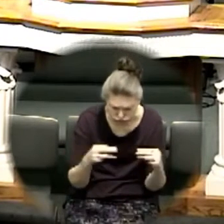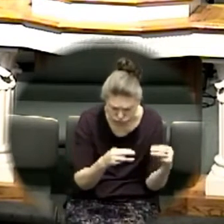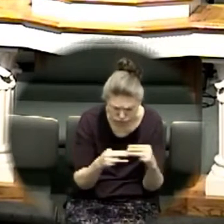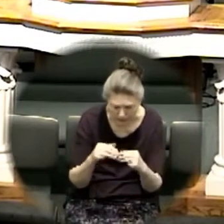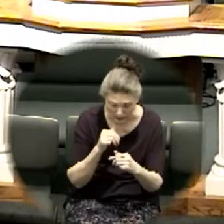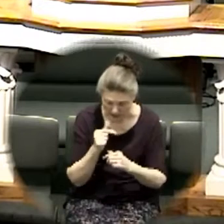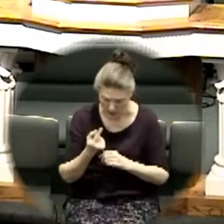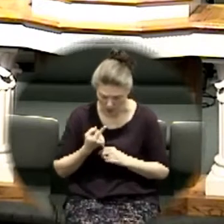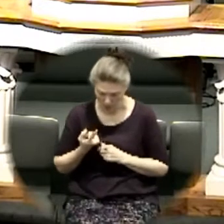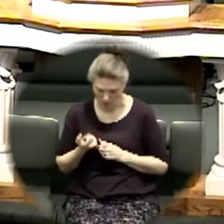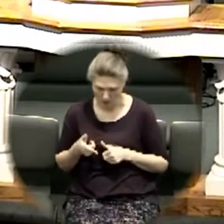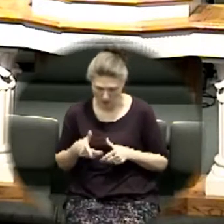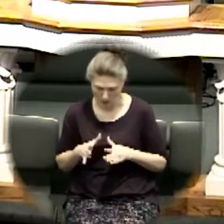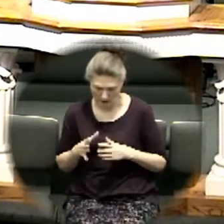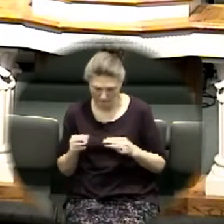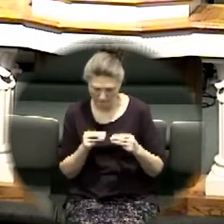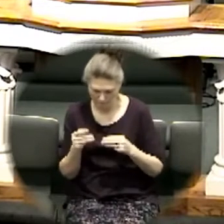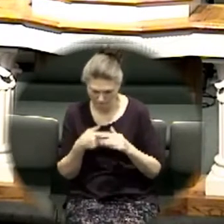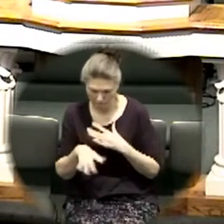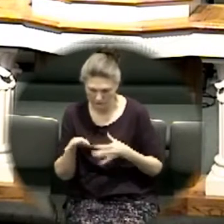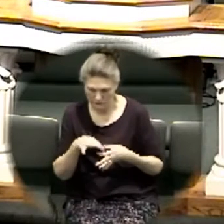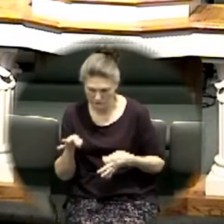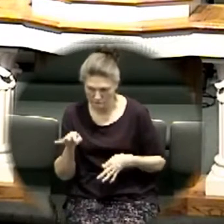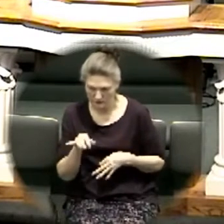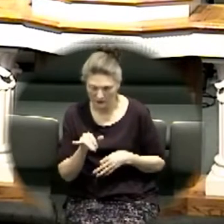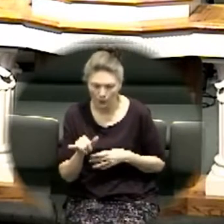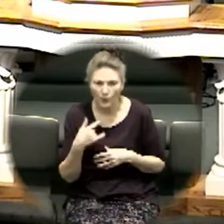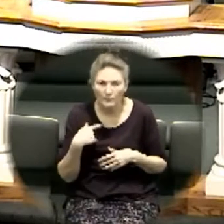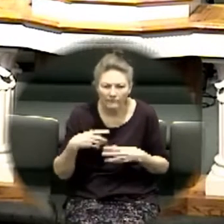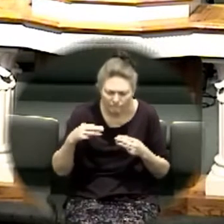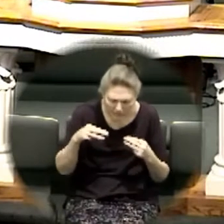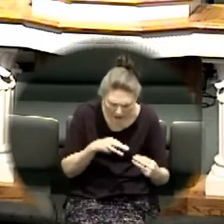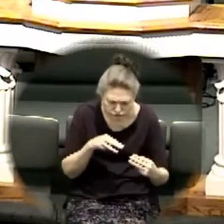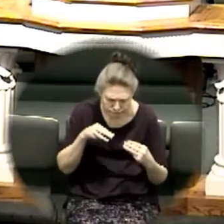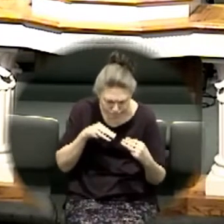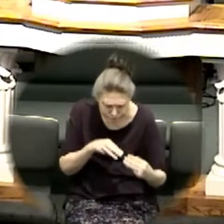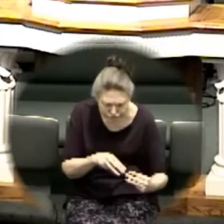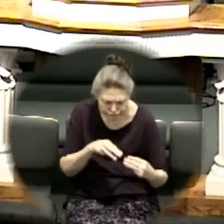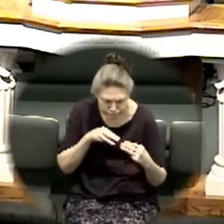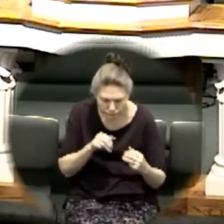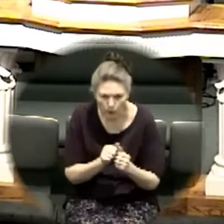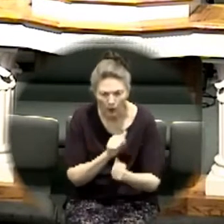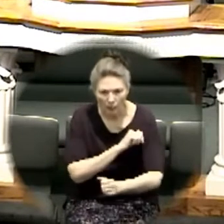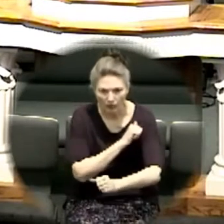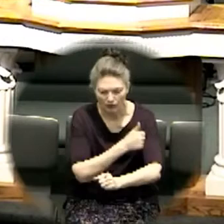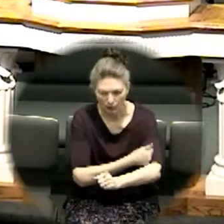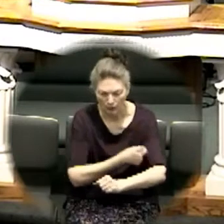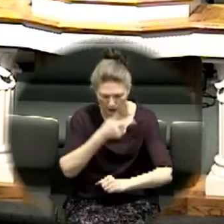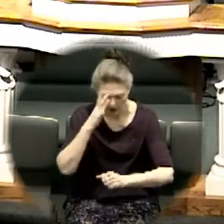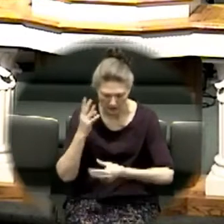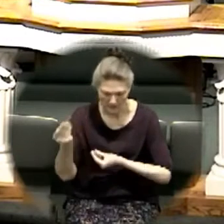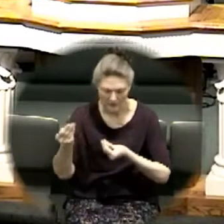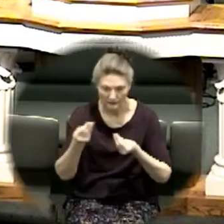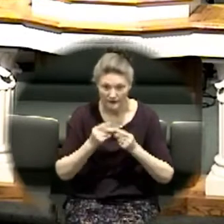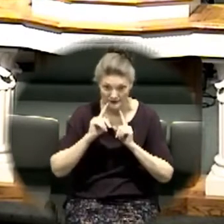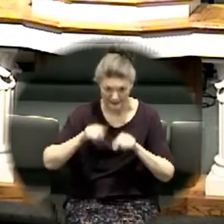just one way to fight in the spirit either uh we've been fighting with incredible authority and god has given us answers